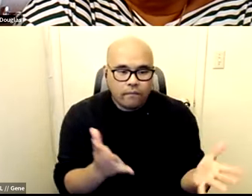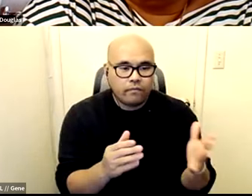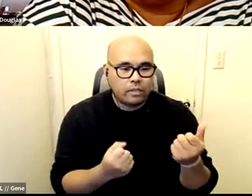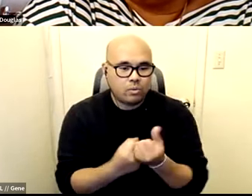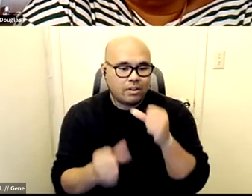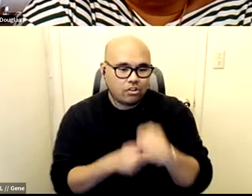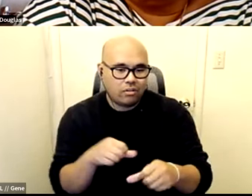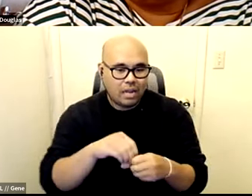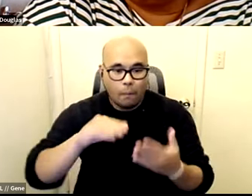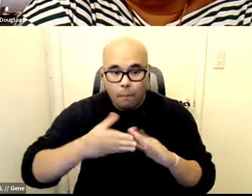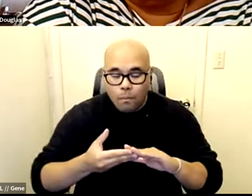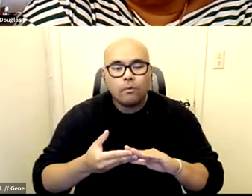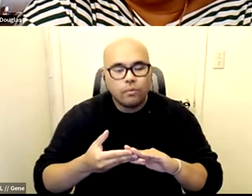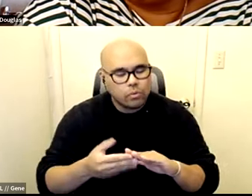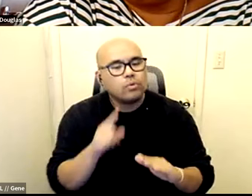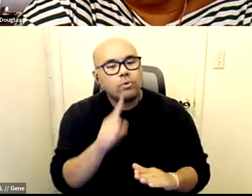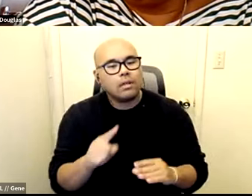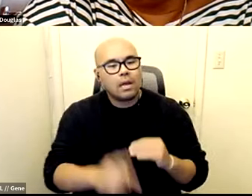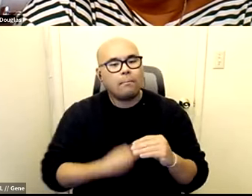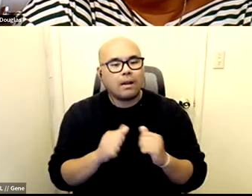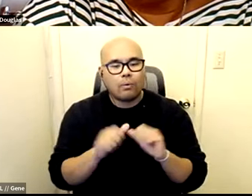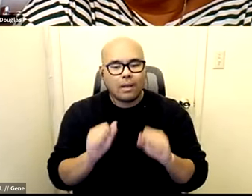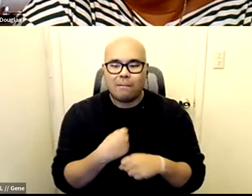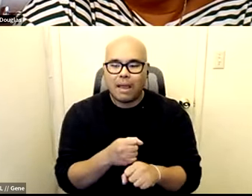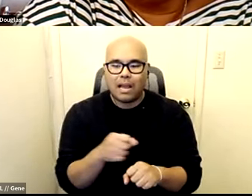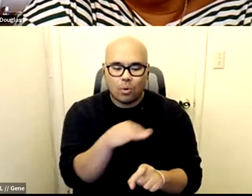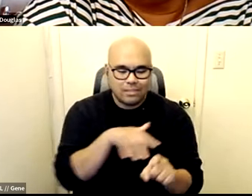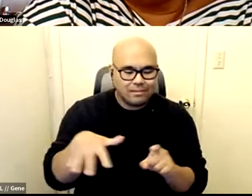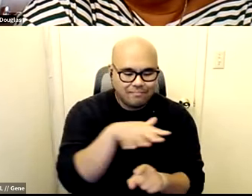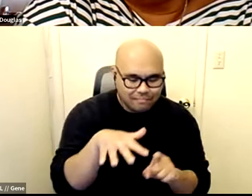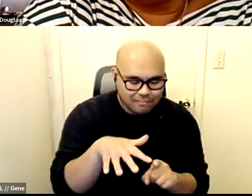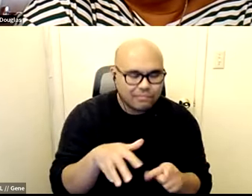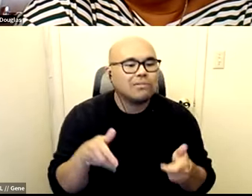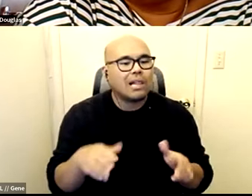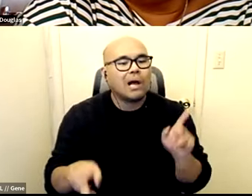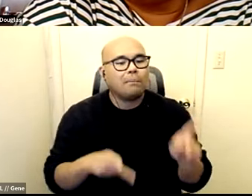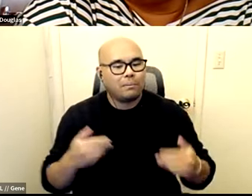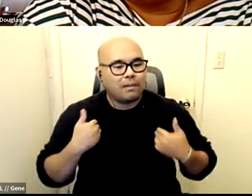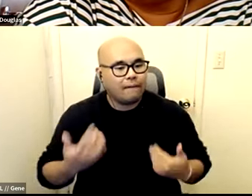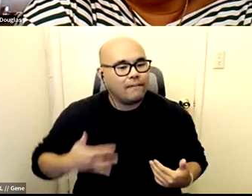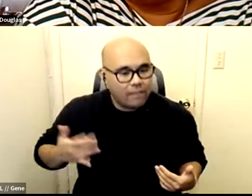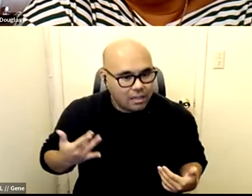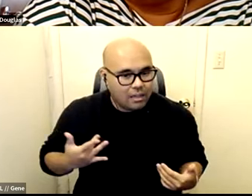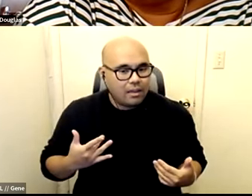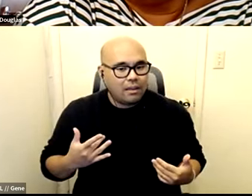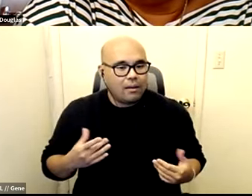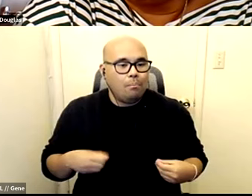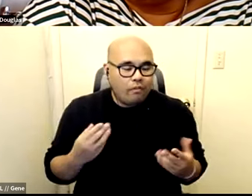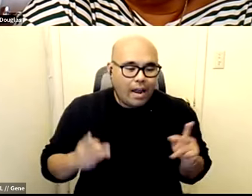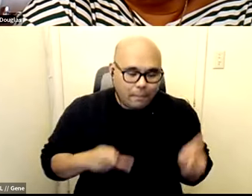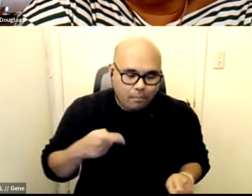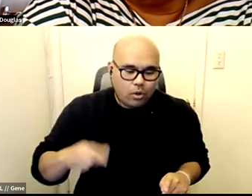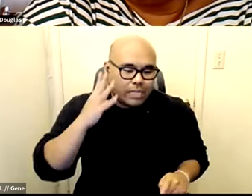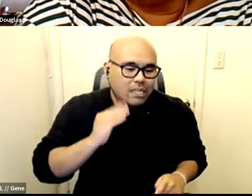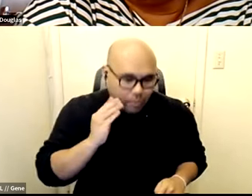so i think it's really about how do we create those spaces so that people can have that feeling can have that experience and from there